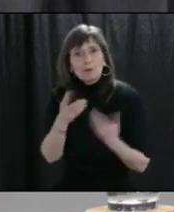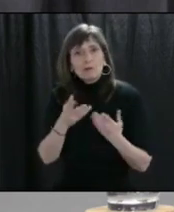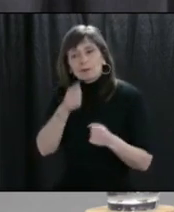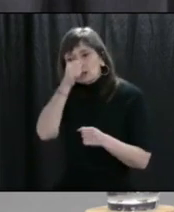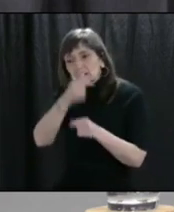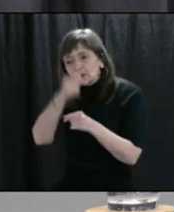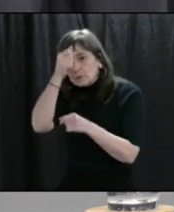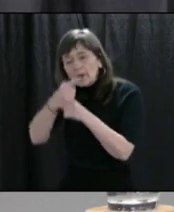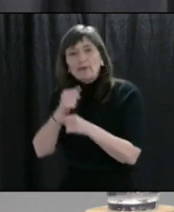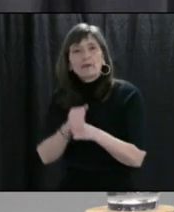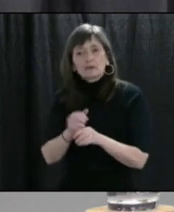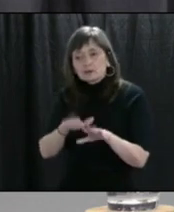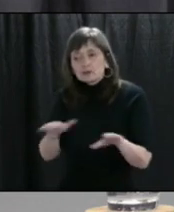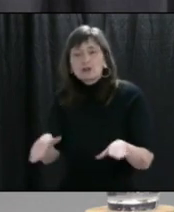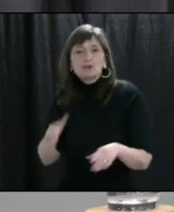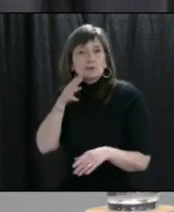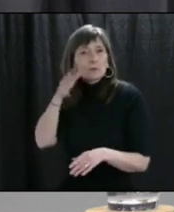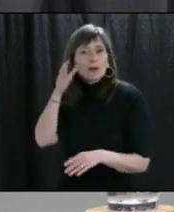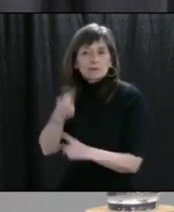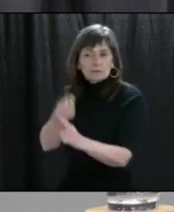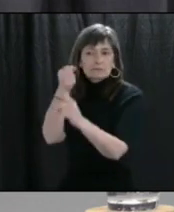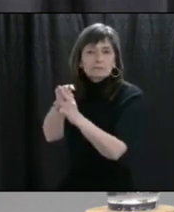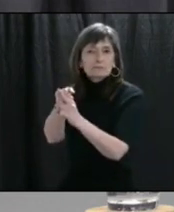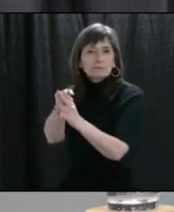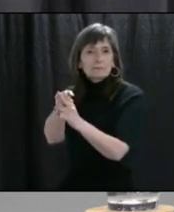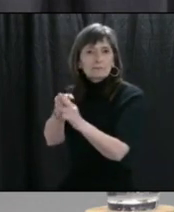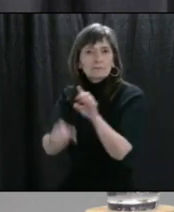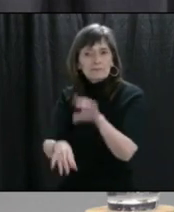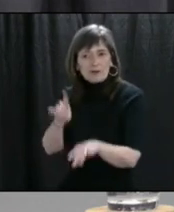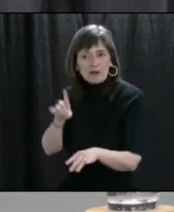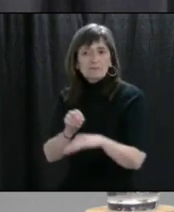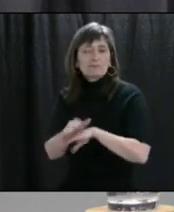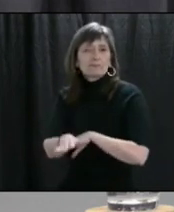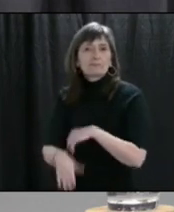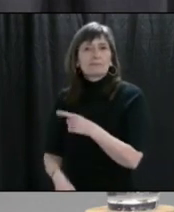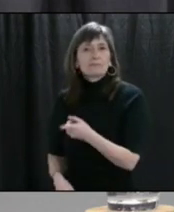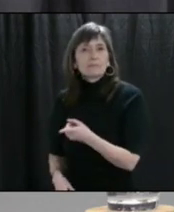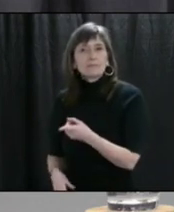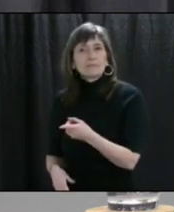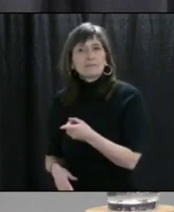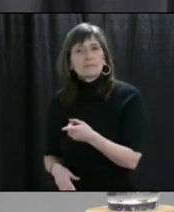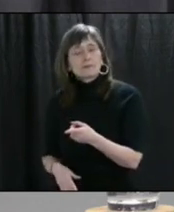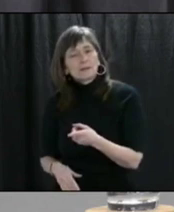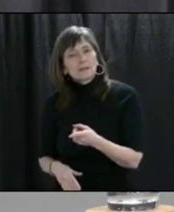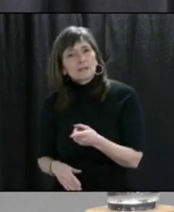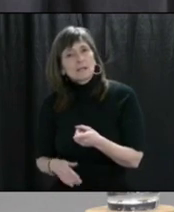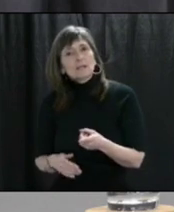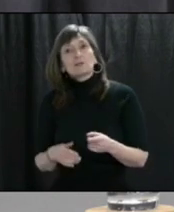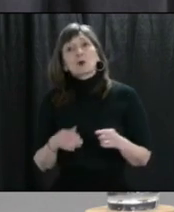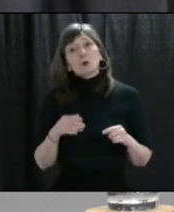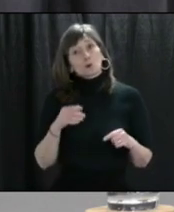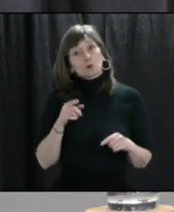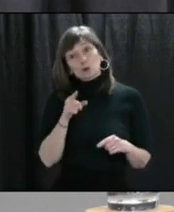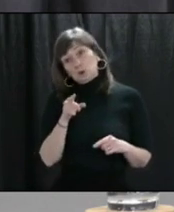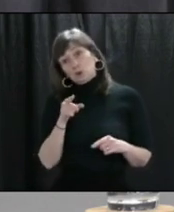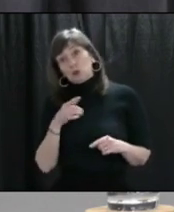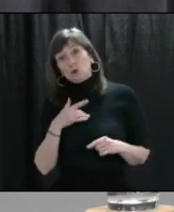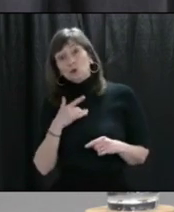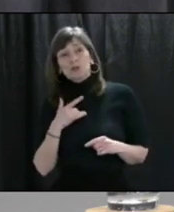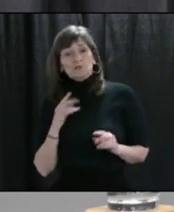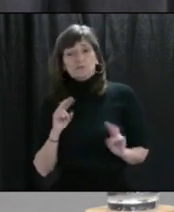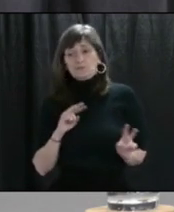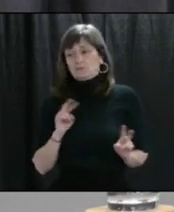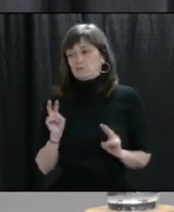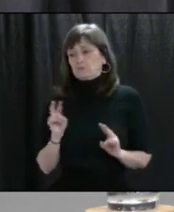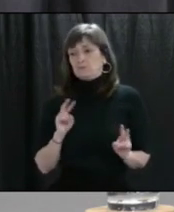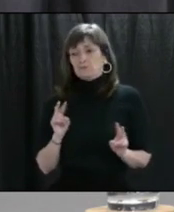or your parents. It is not a game. Looking around, it doesn't seem that common